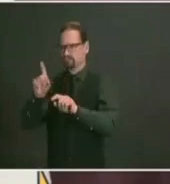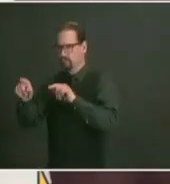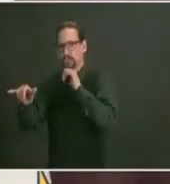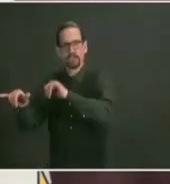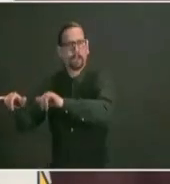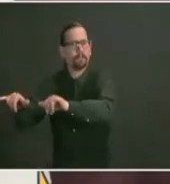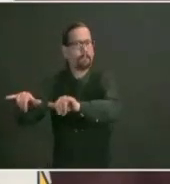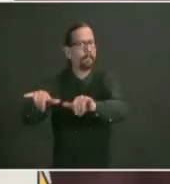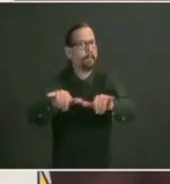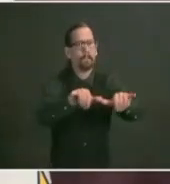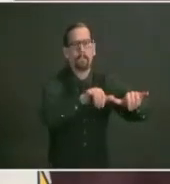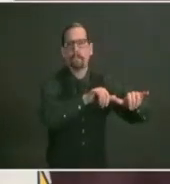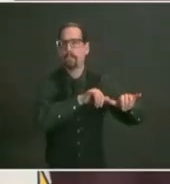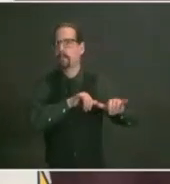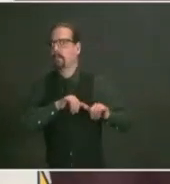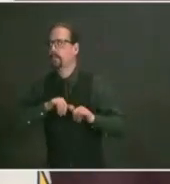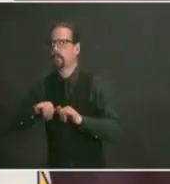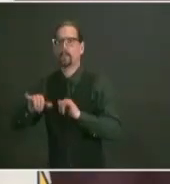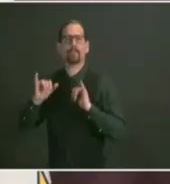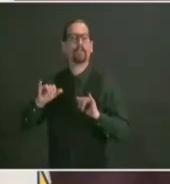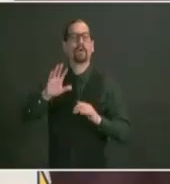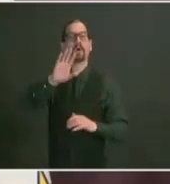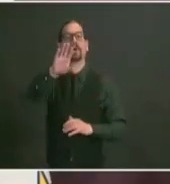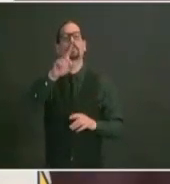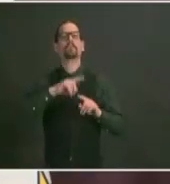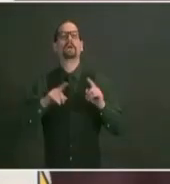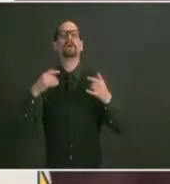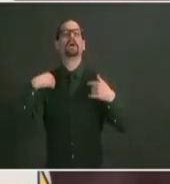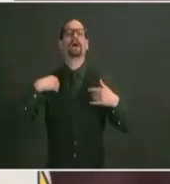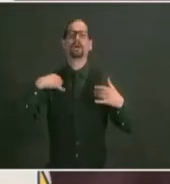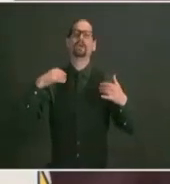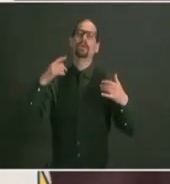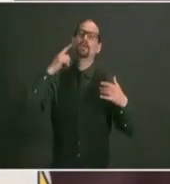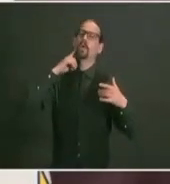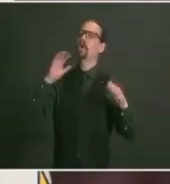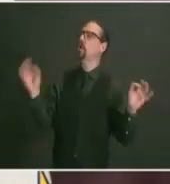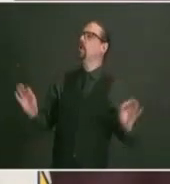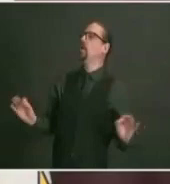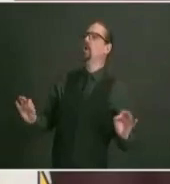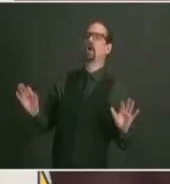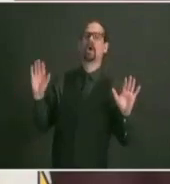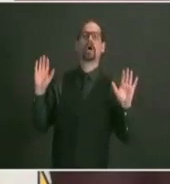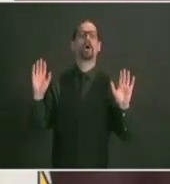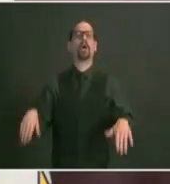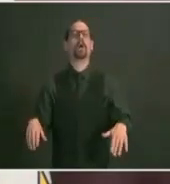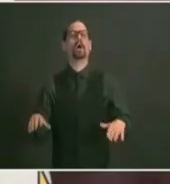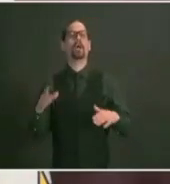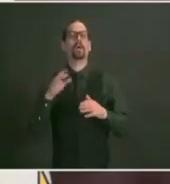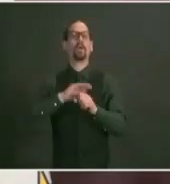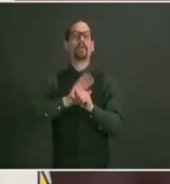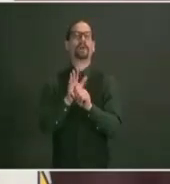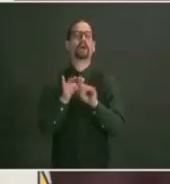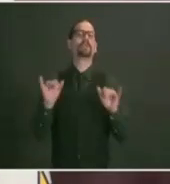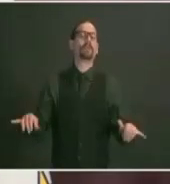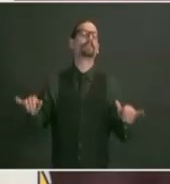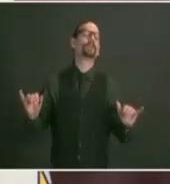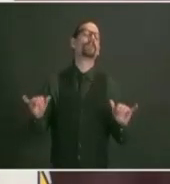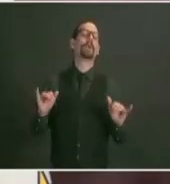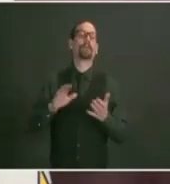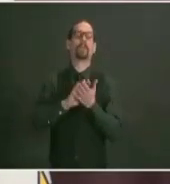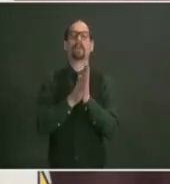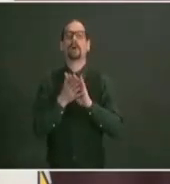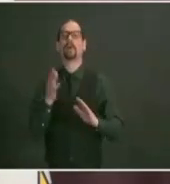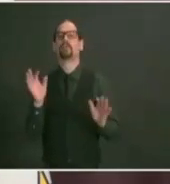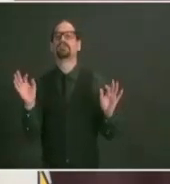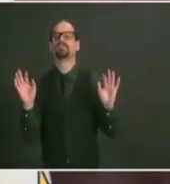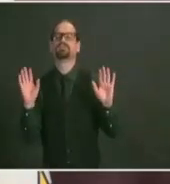fully um uh moving forward in accomplishing the steps that we have in mind so far